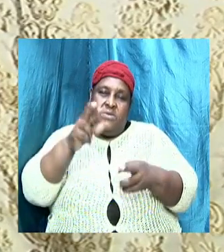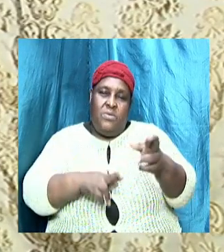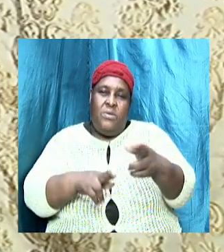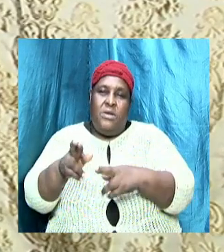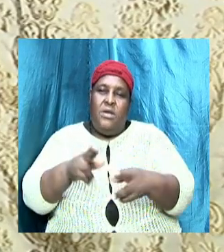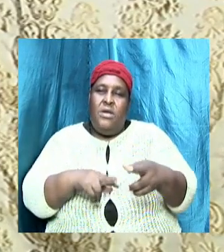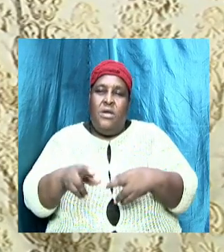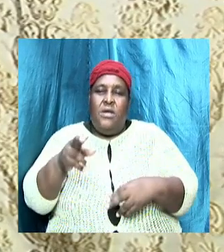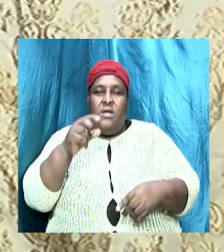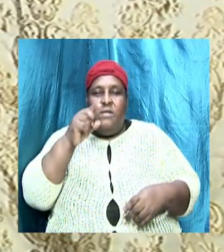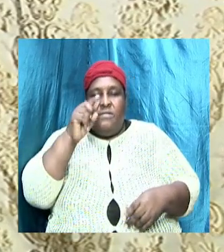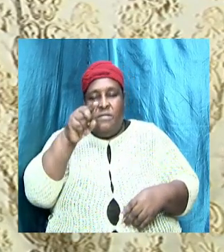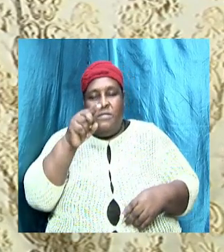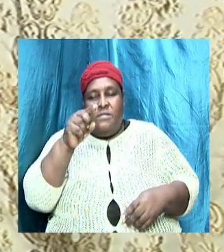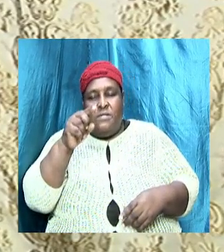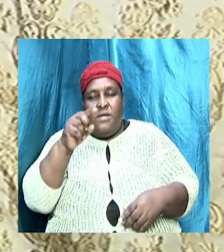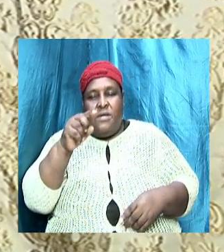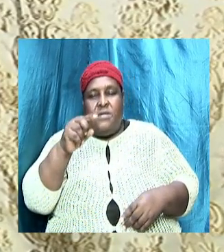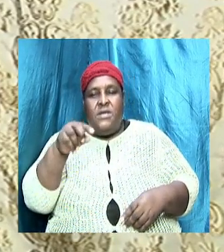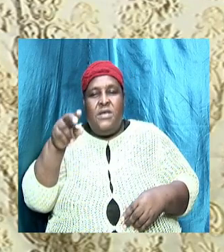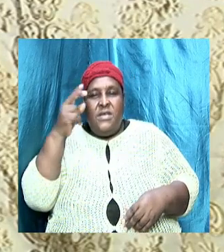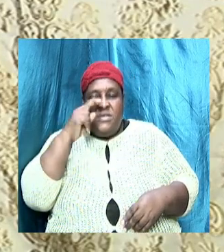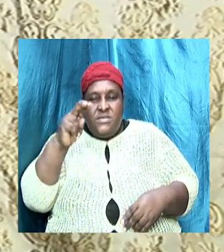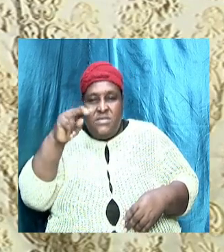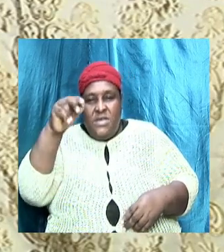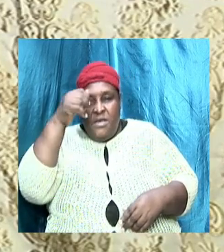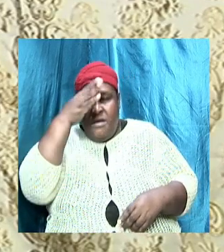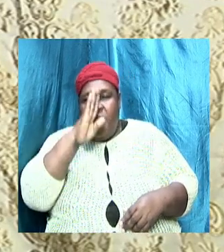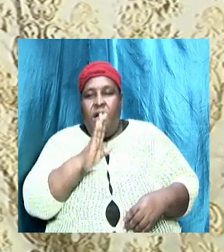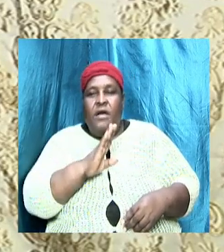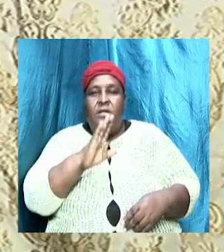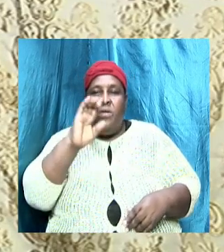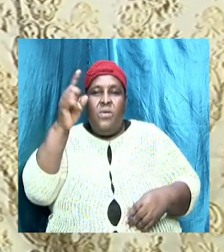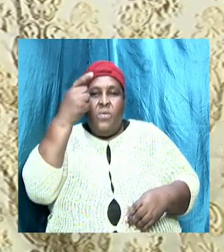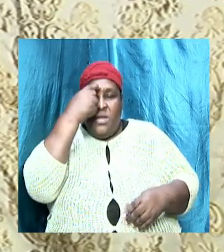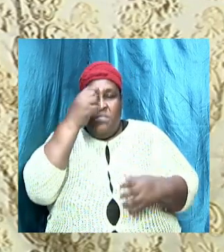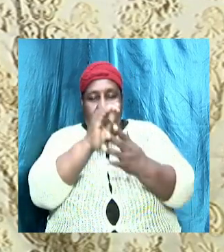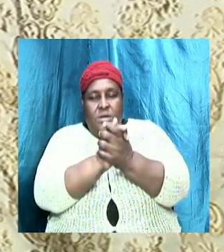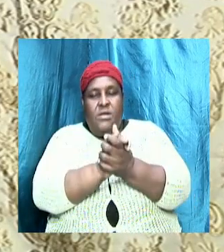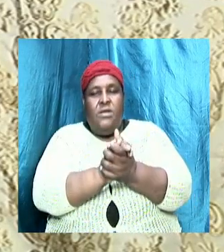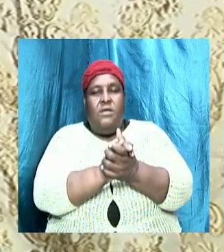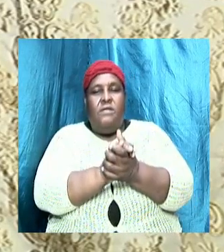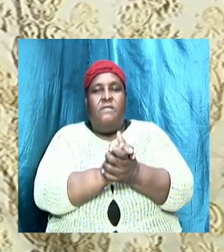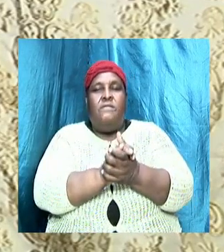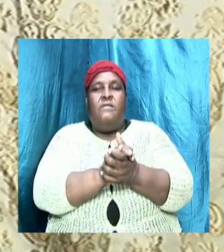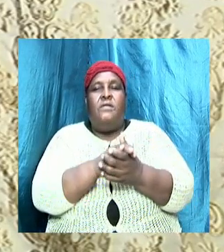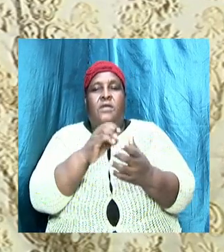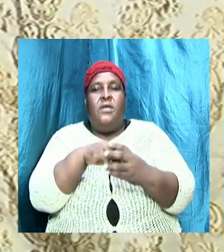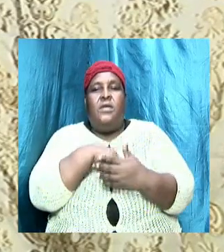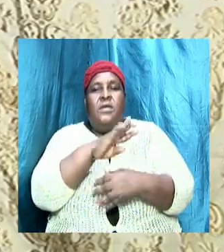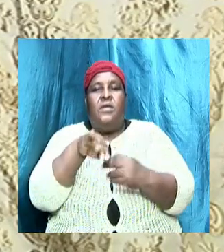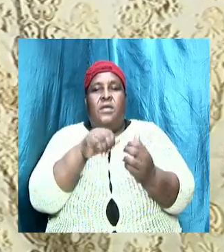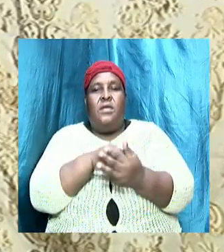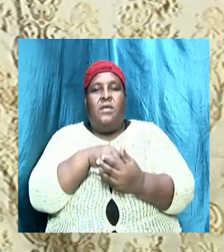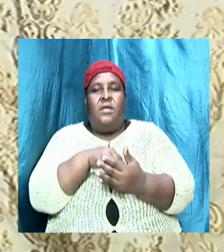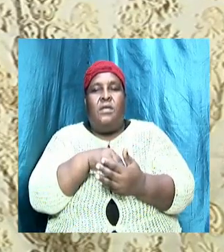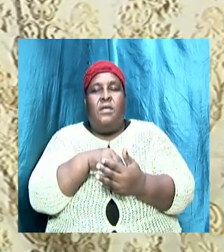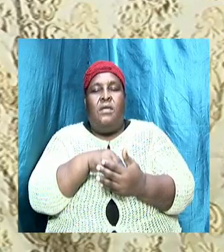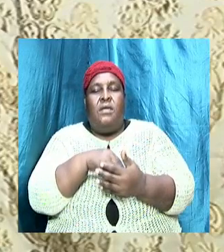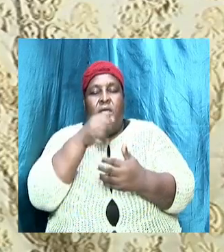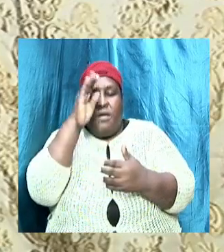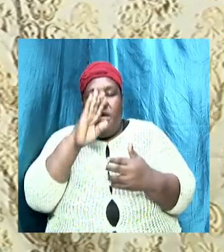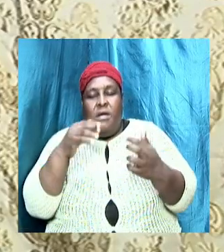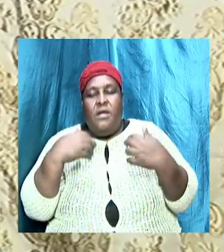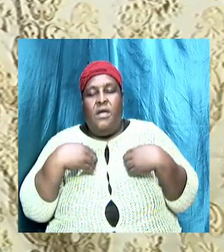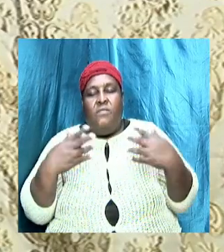diligently seek him once belief is in the midst God have what to work